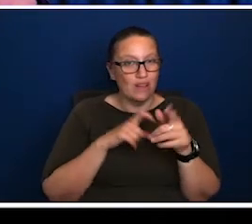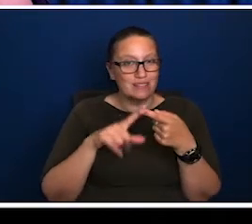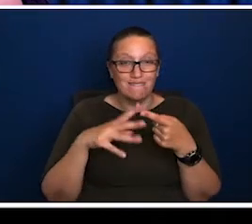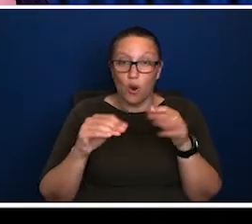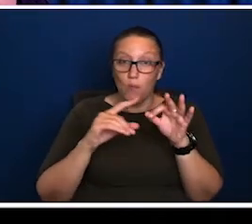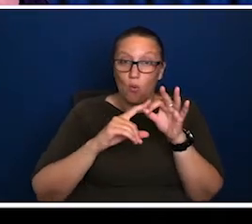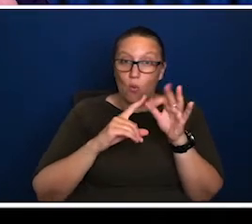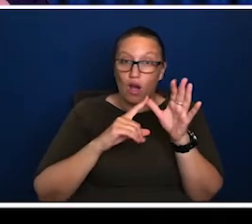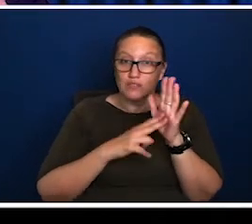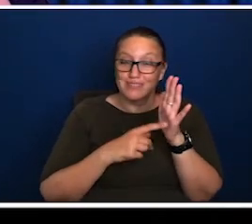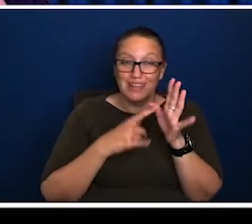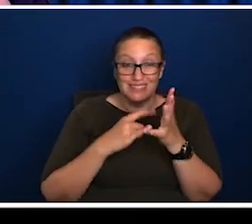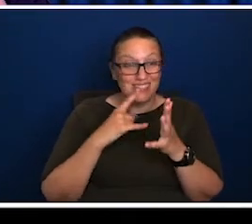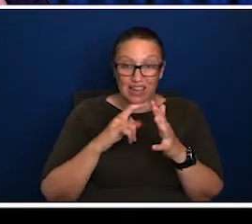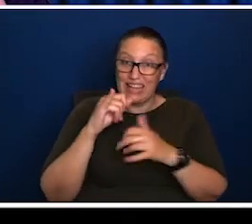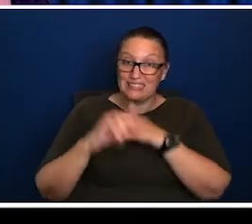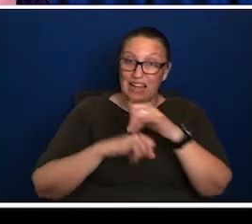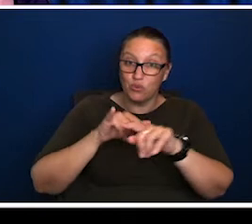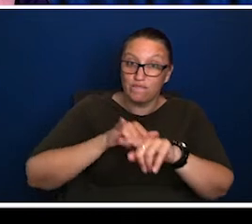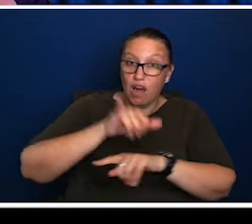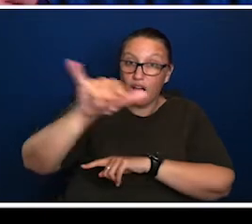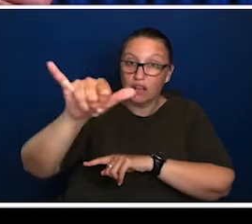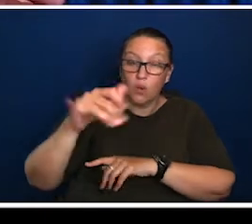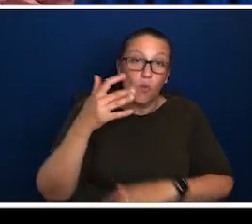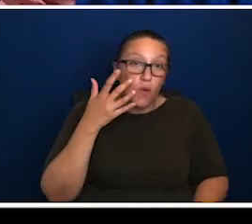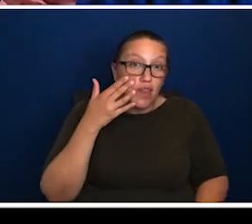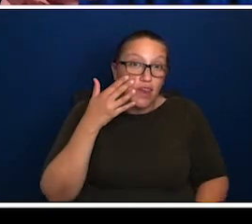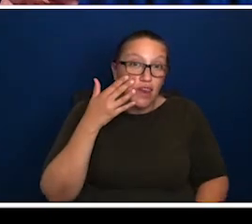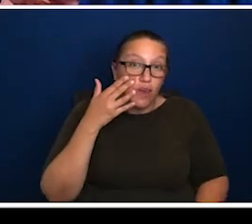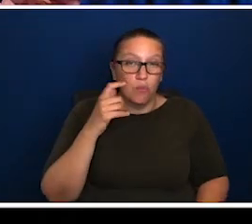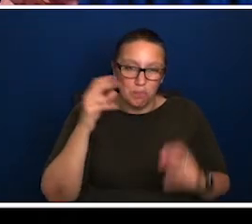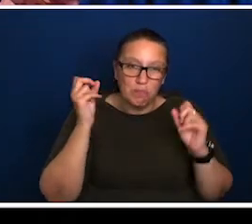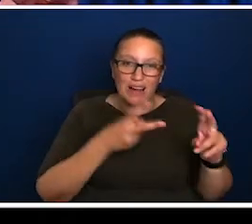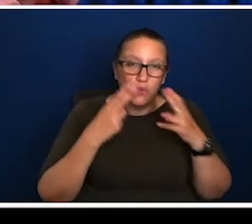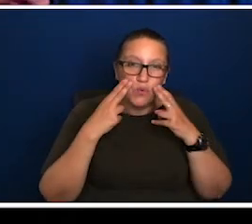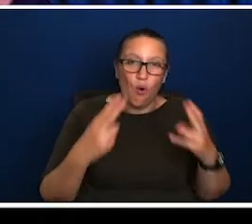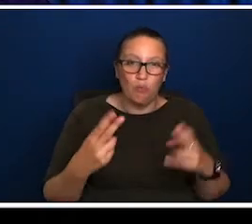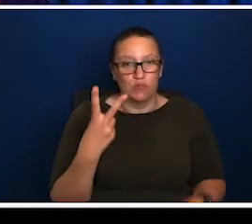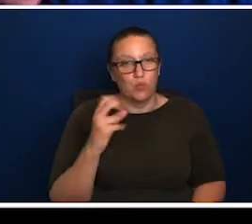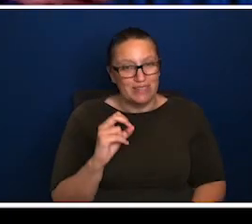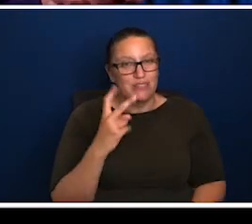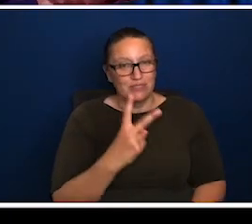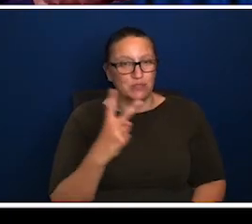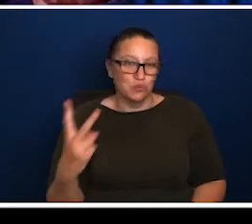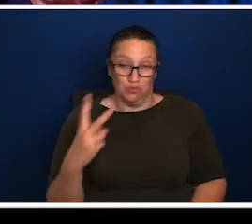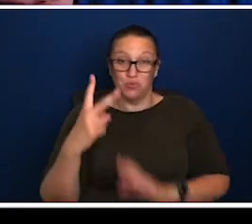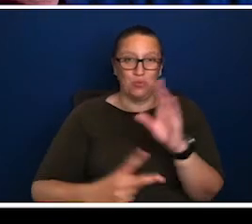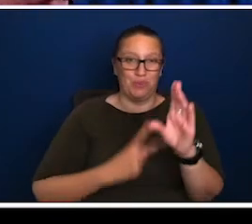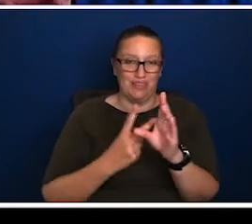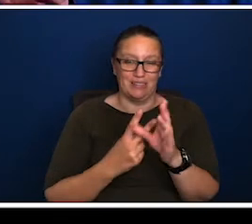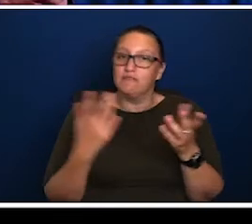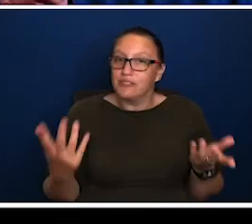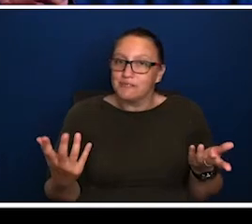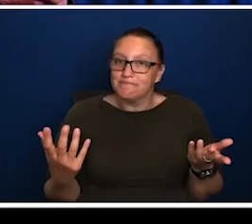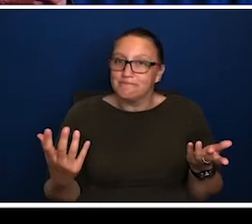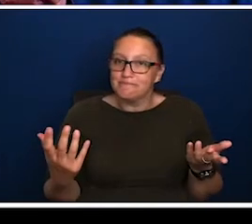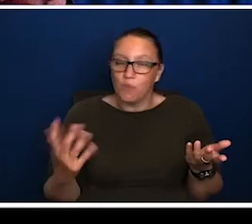Alan Joyce of Qantas doesn't expect a return to normal for international travel for his airline, Qantas, uh, until 2022, until the back end